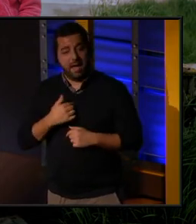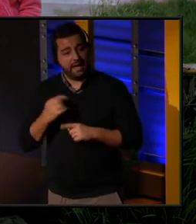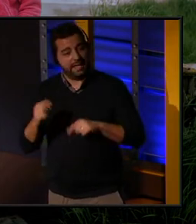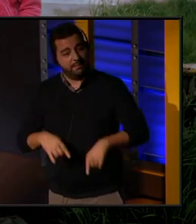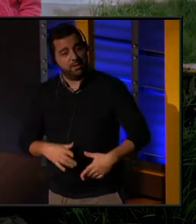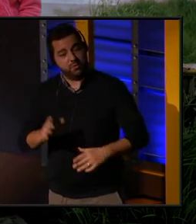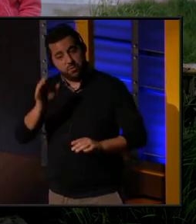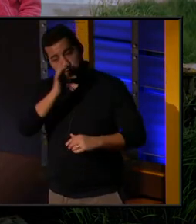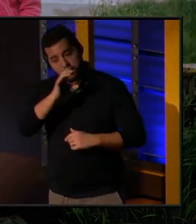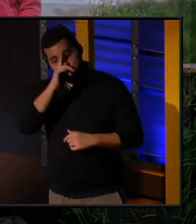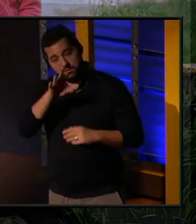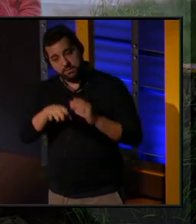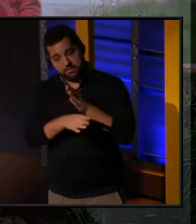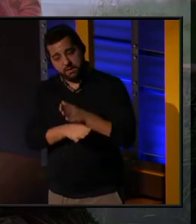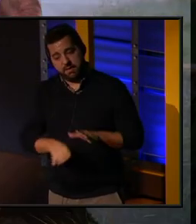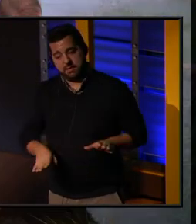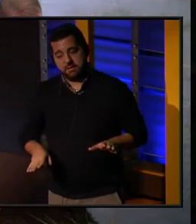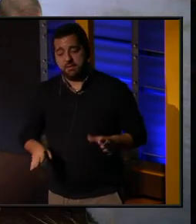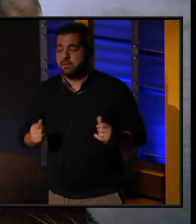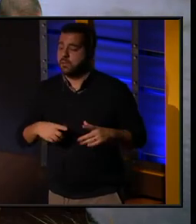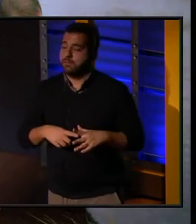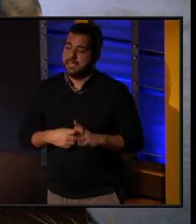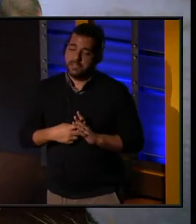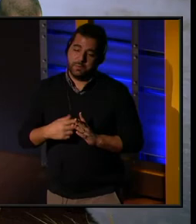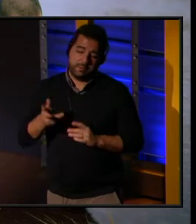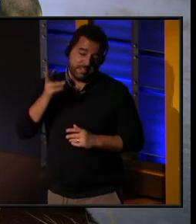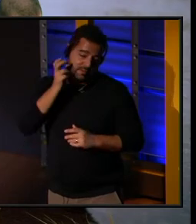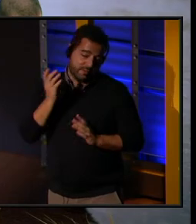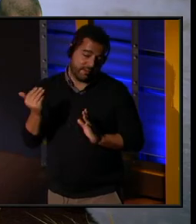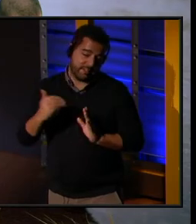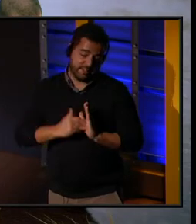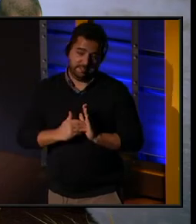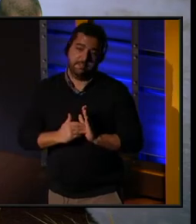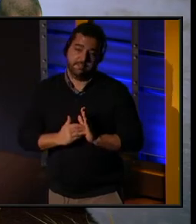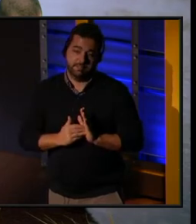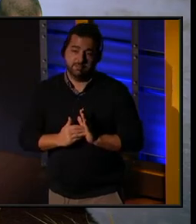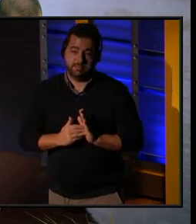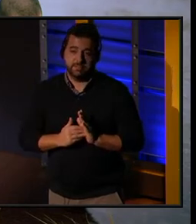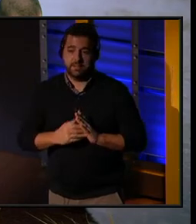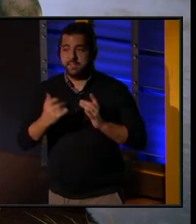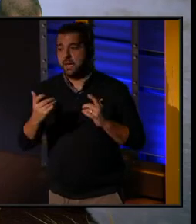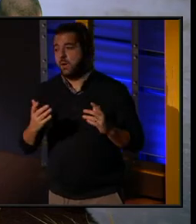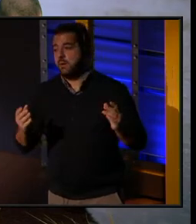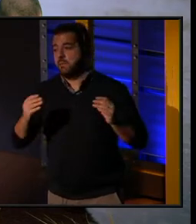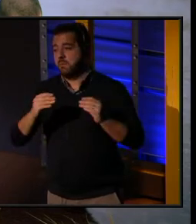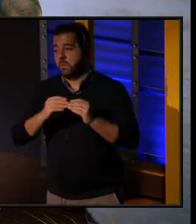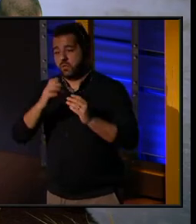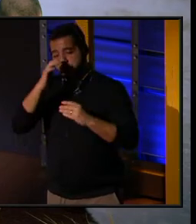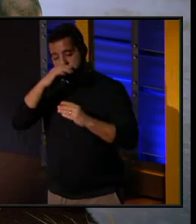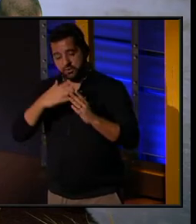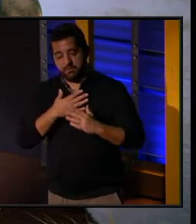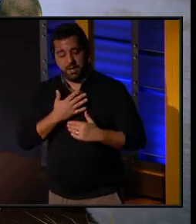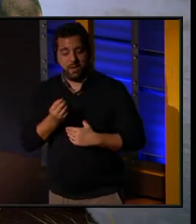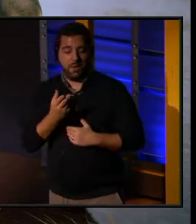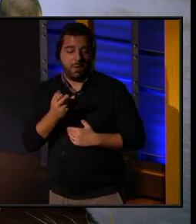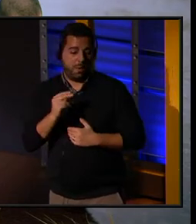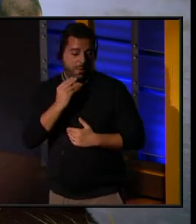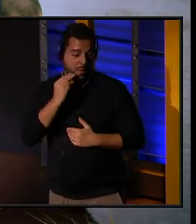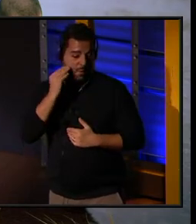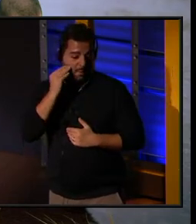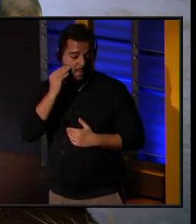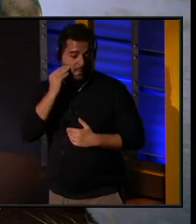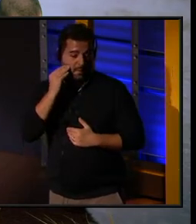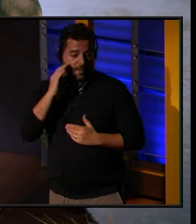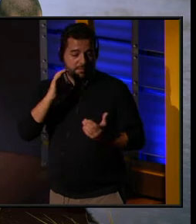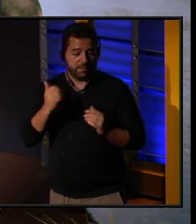here in search of silence so that I could begin to hear again. I am now more a stranger in my own home than I